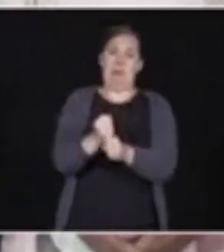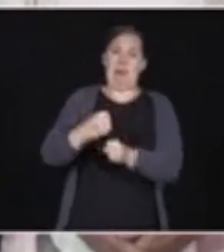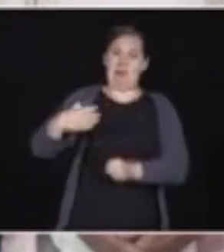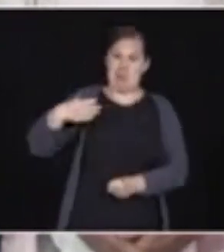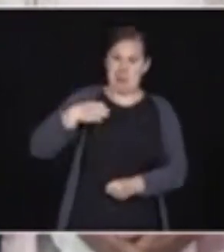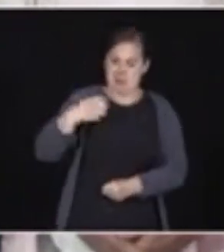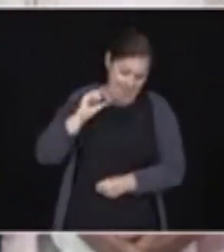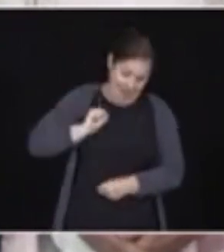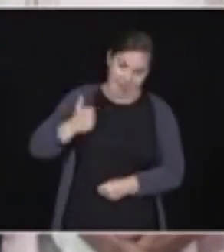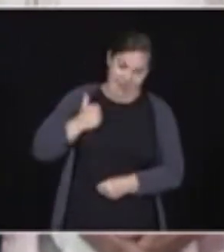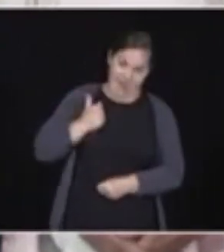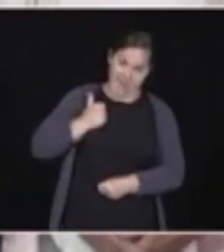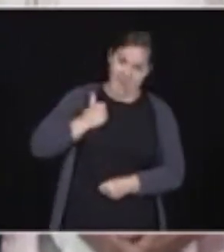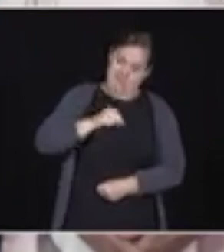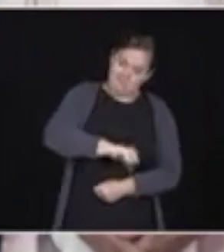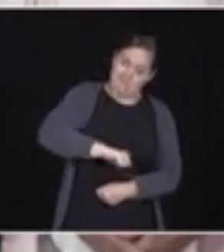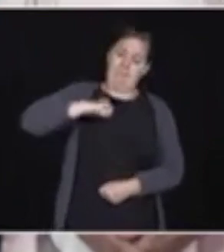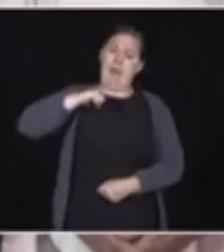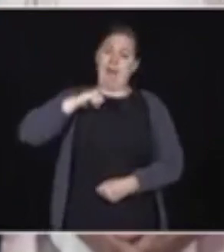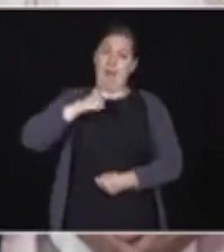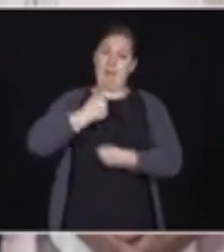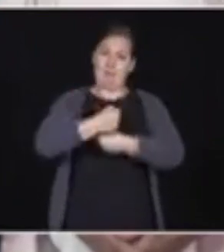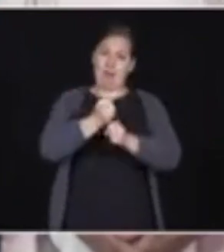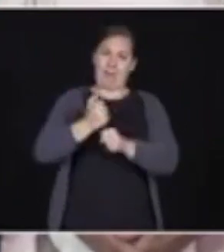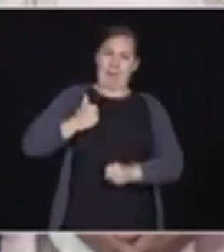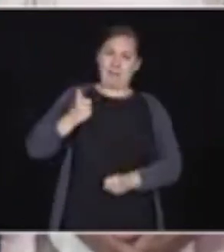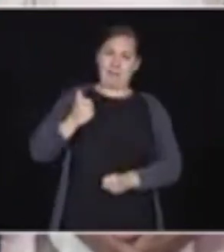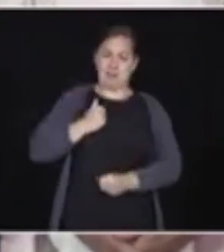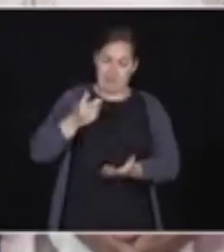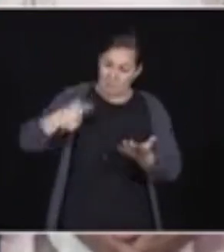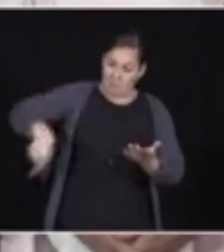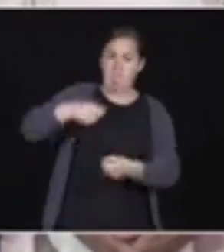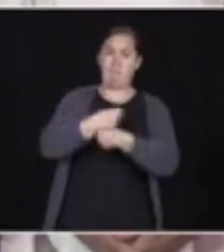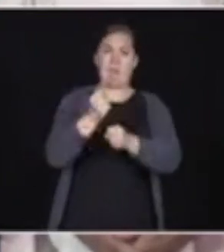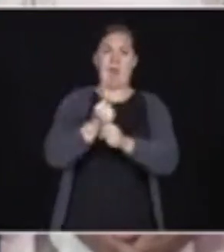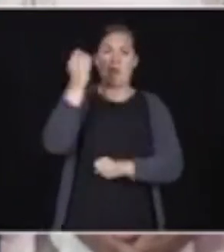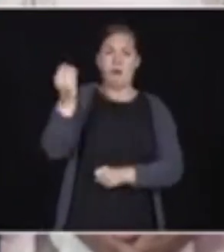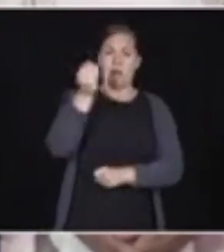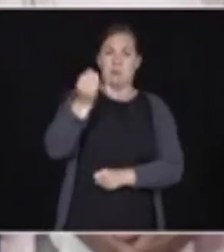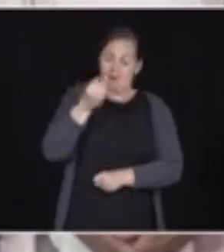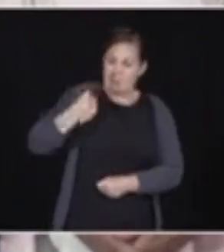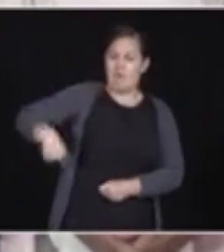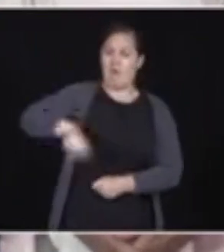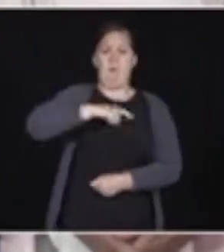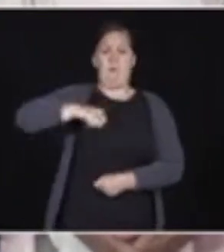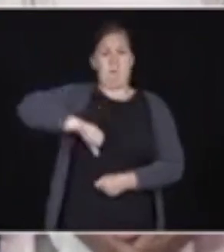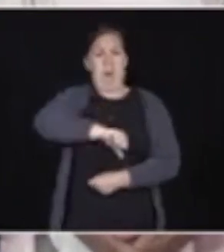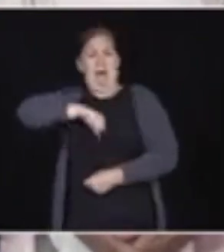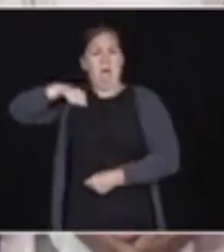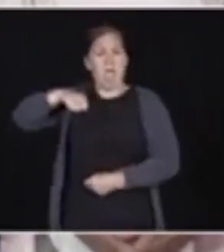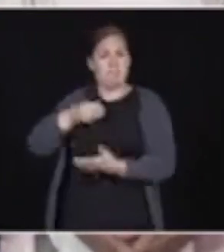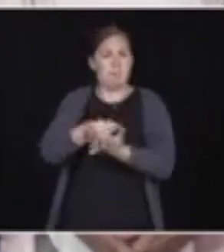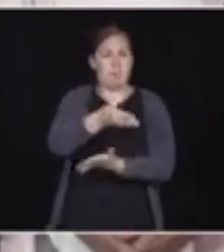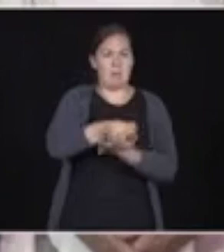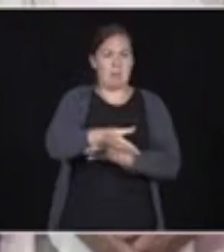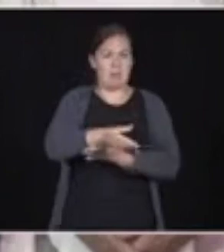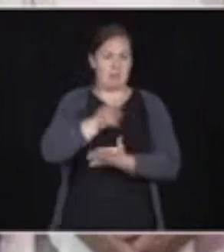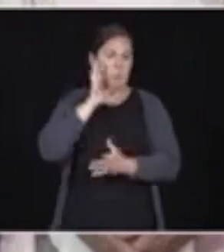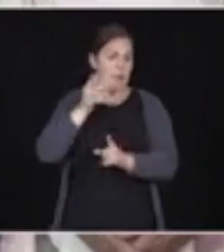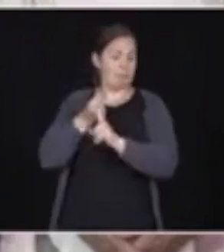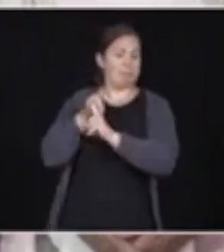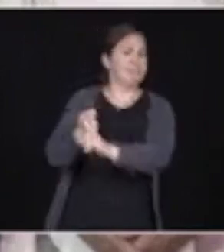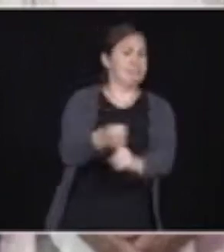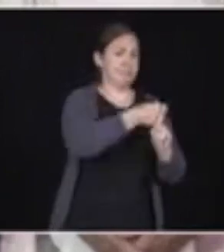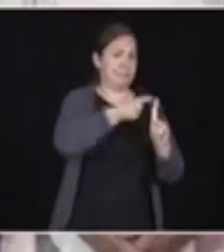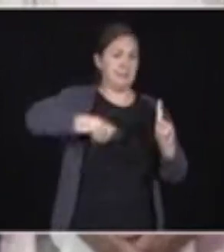buying products made here in Ontario or Canada. And they are going to feel the effects. We are responsible for 9